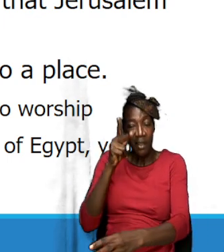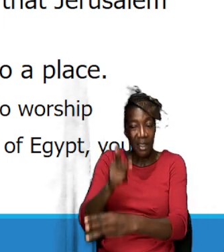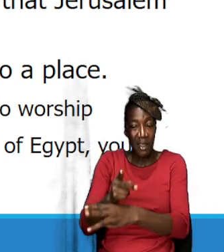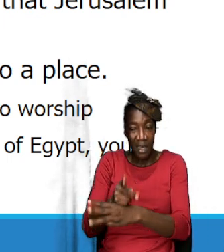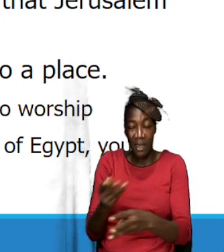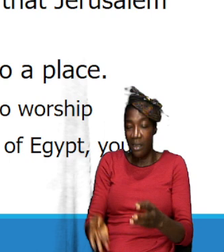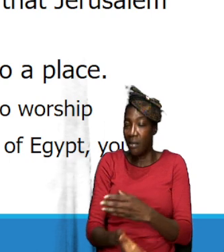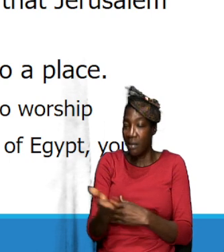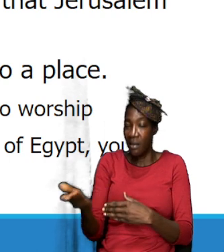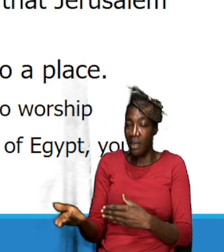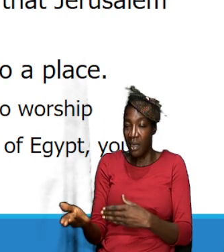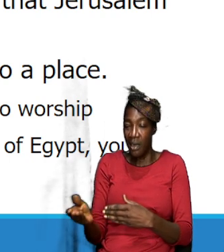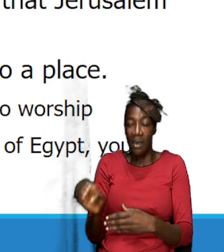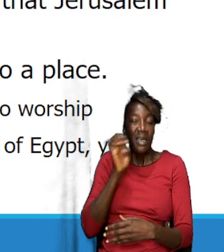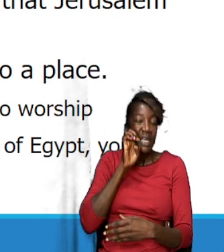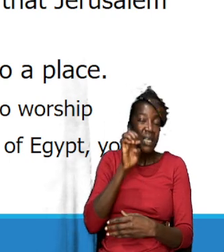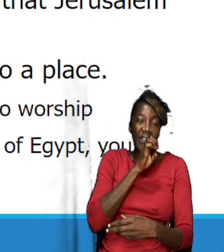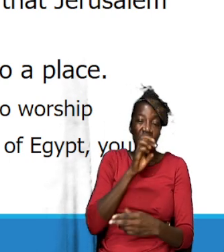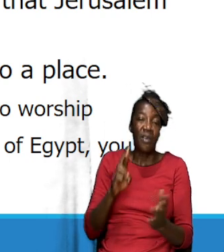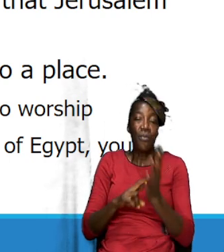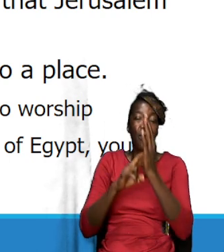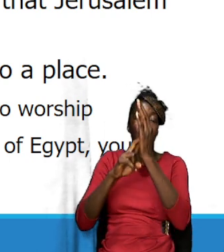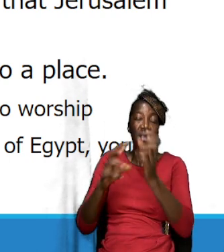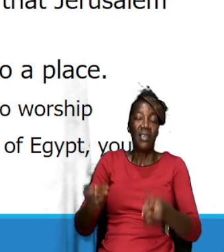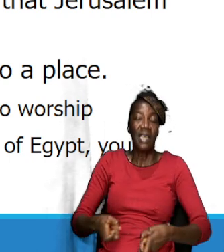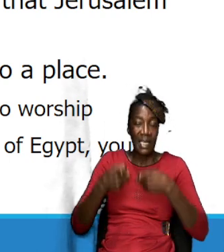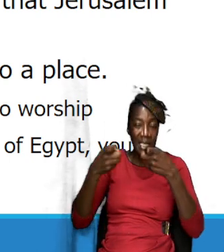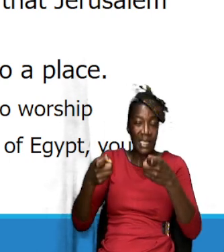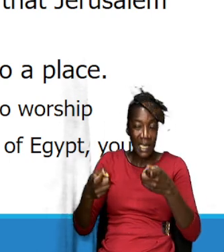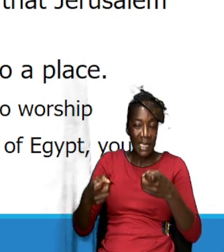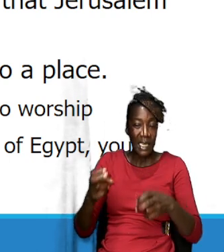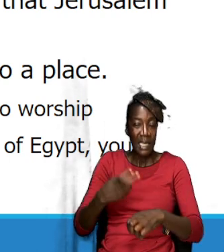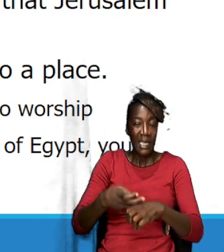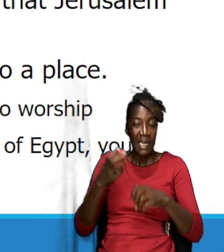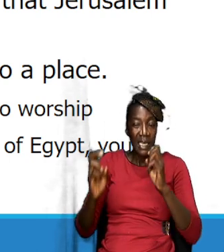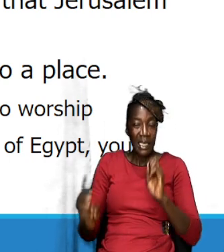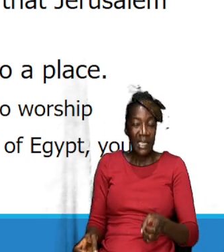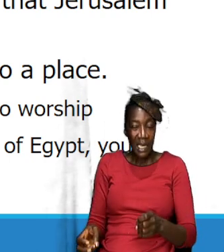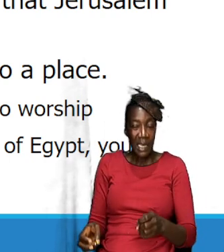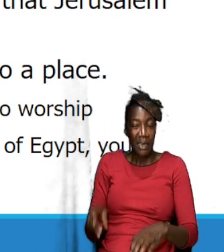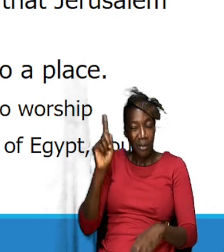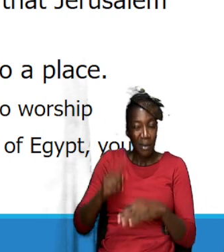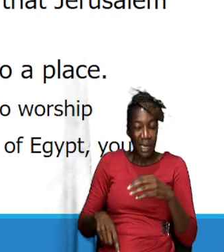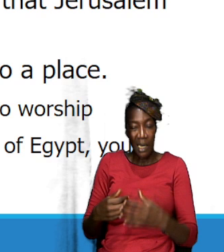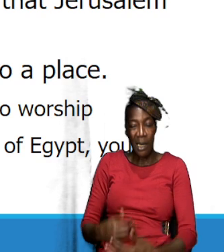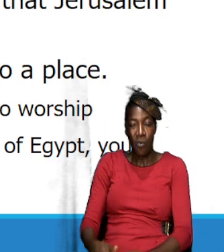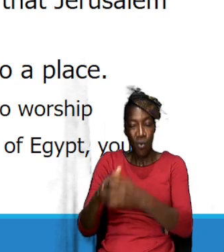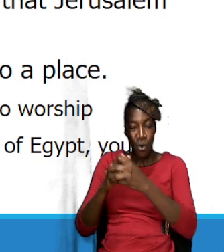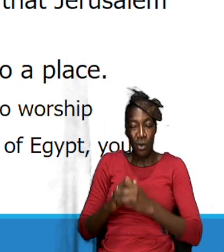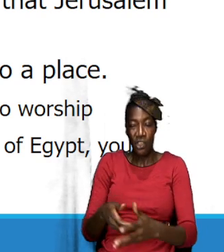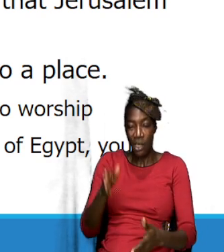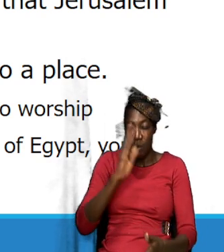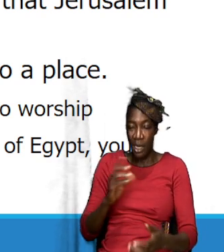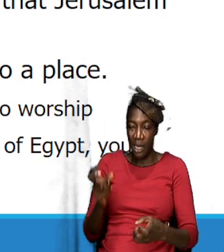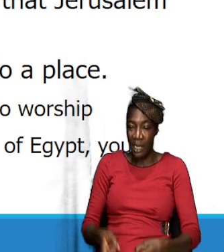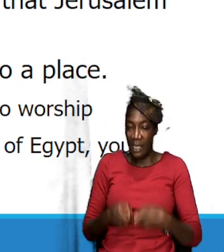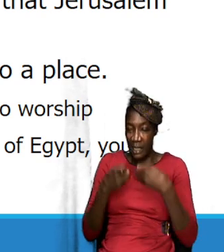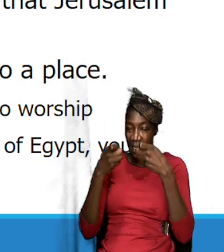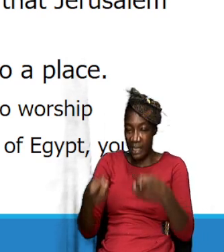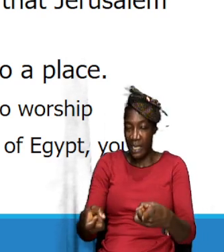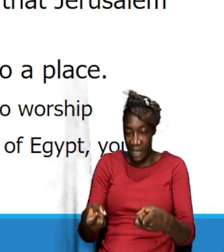Egypt kind of represents sin and it's very difficult and we really shouldn't be worshipping God in sin but we're not